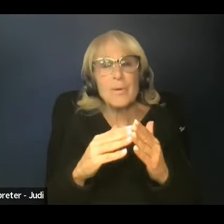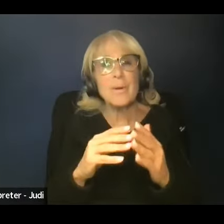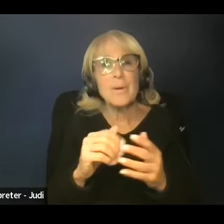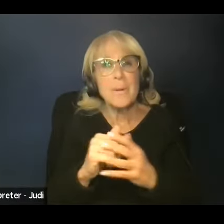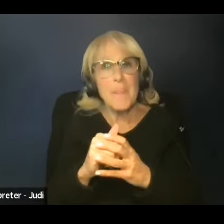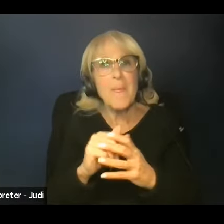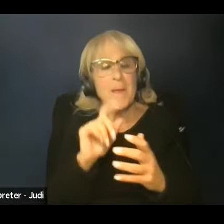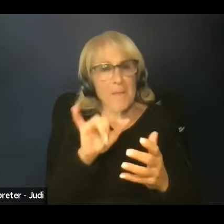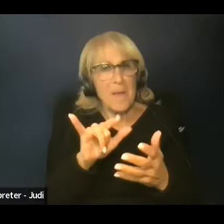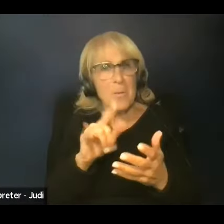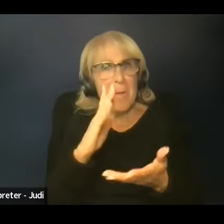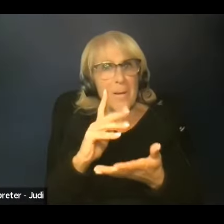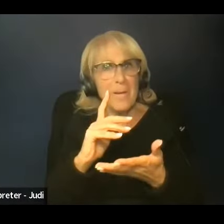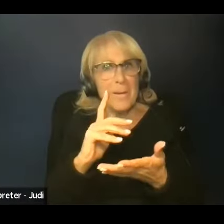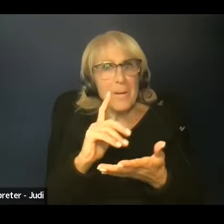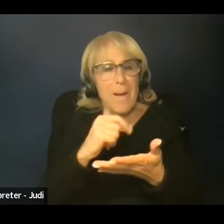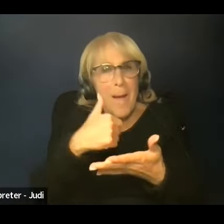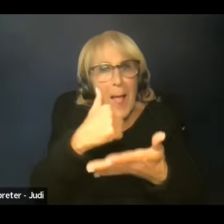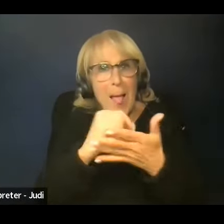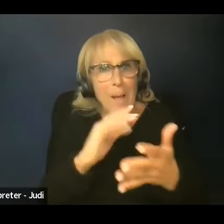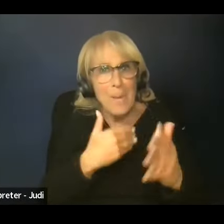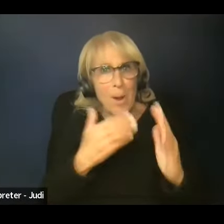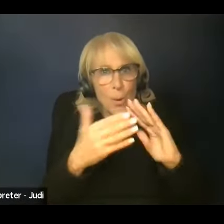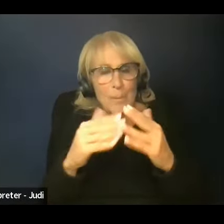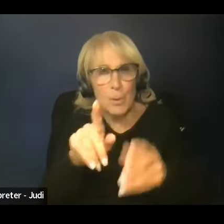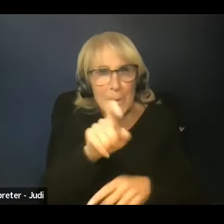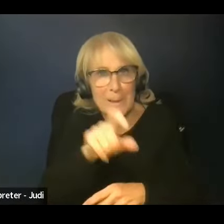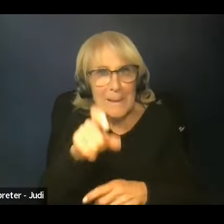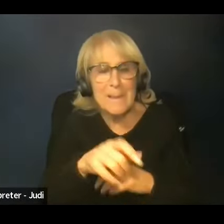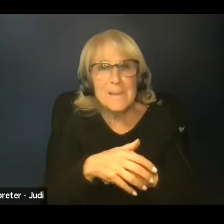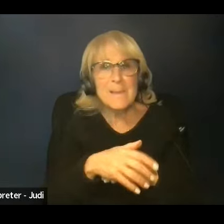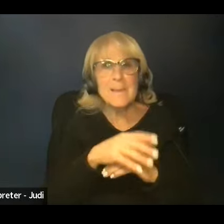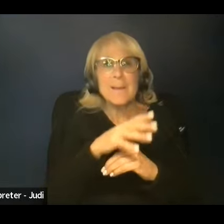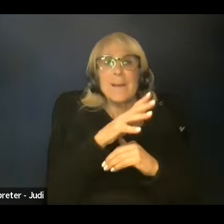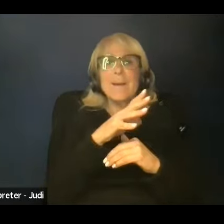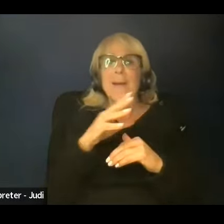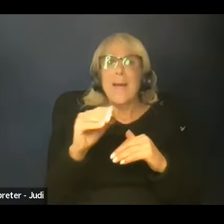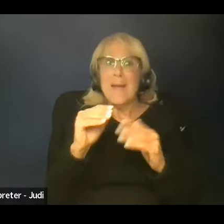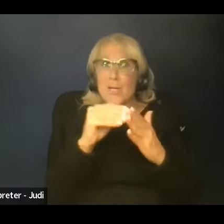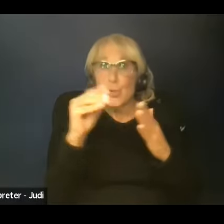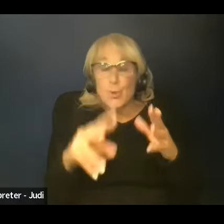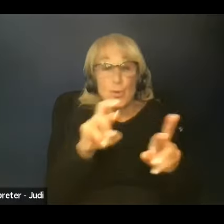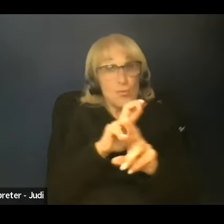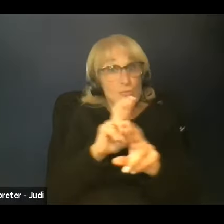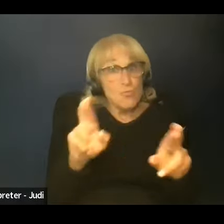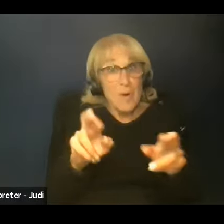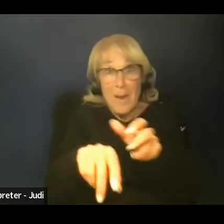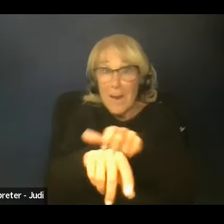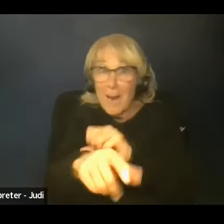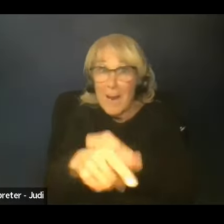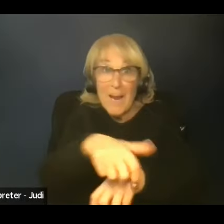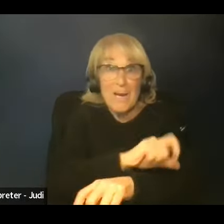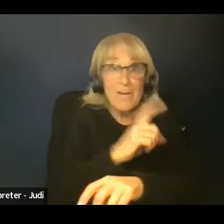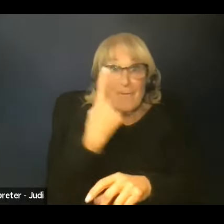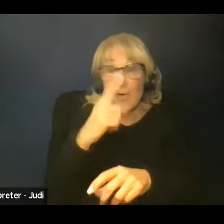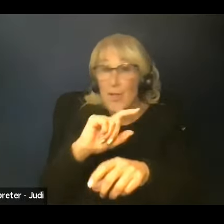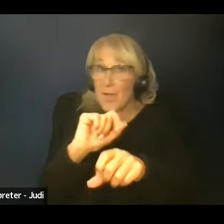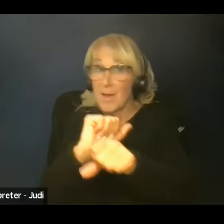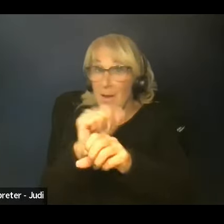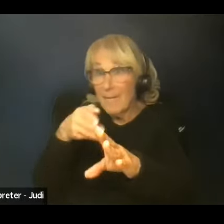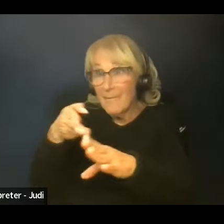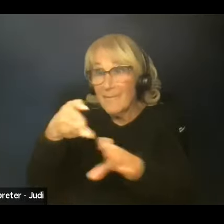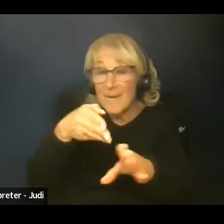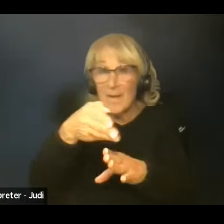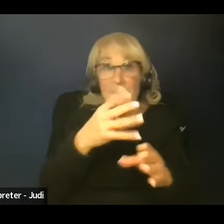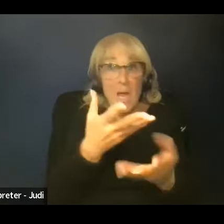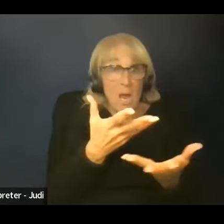our community needs also, as you know, getting the students ready for, for, for their field. And as they want to advance in